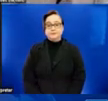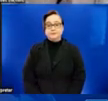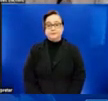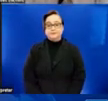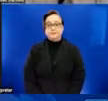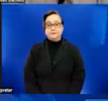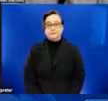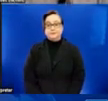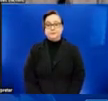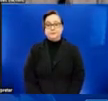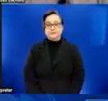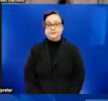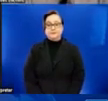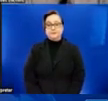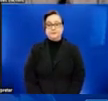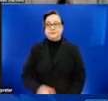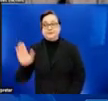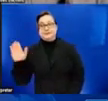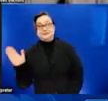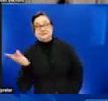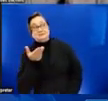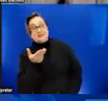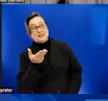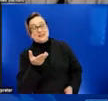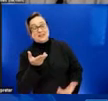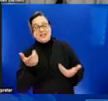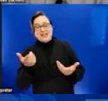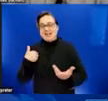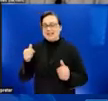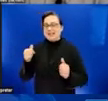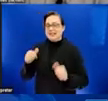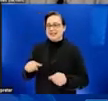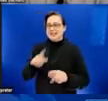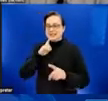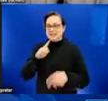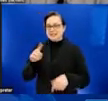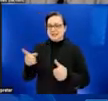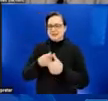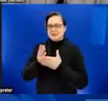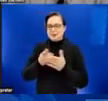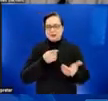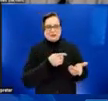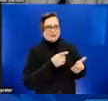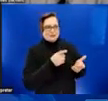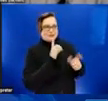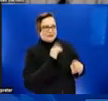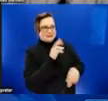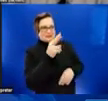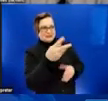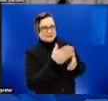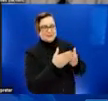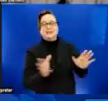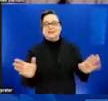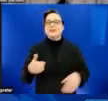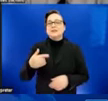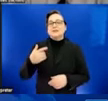Dr. Schroet, do you want to take the latter part of that question? I can probably take the earlier part. Sure, go ahead. So we are seeing a